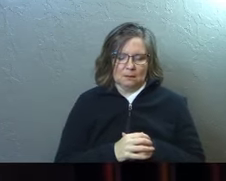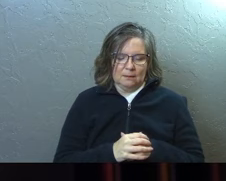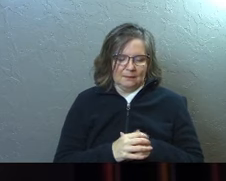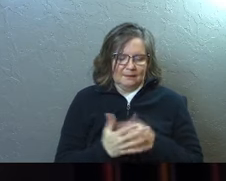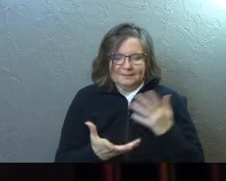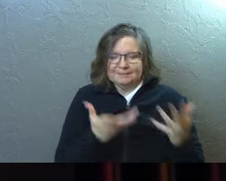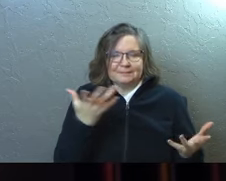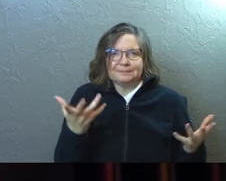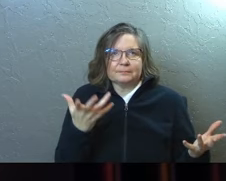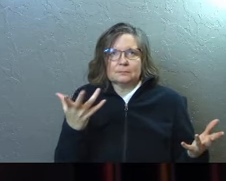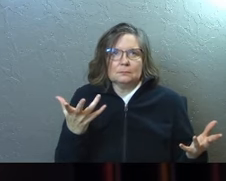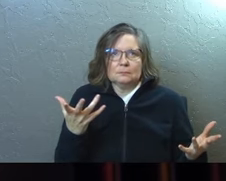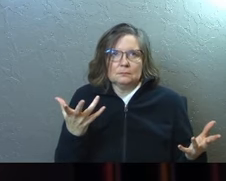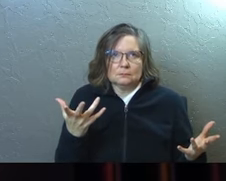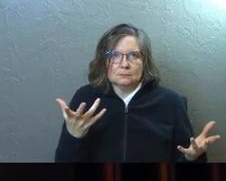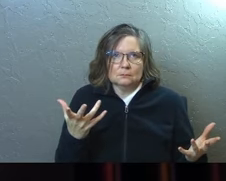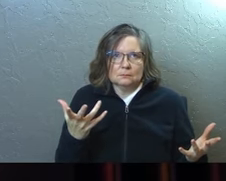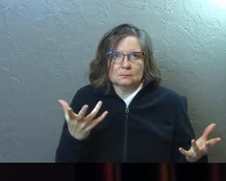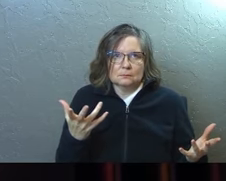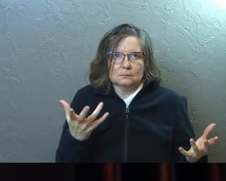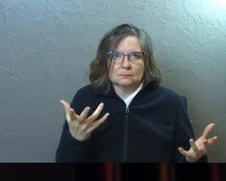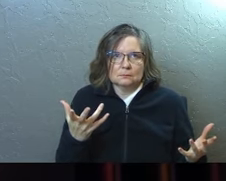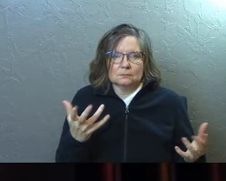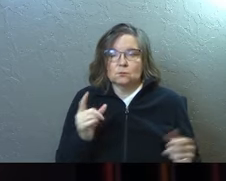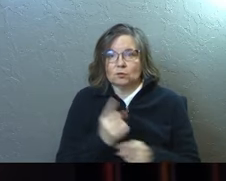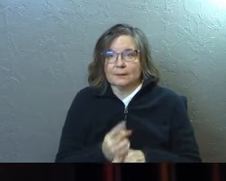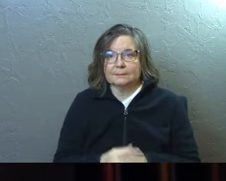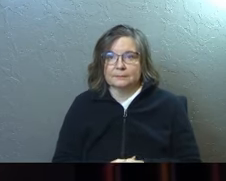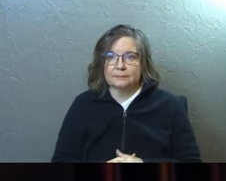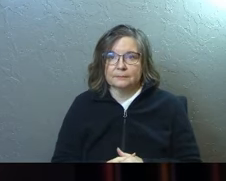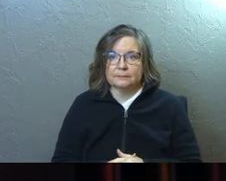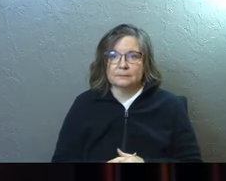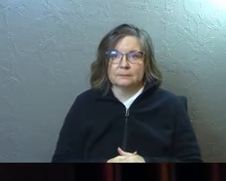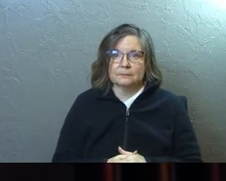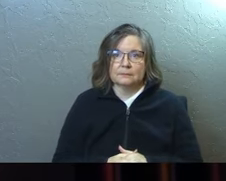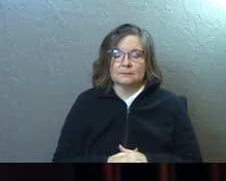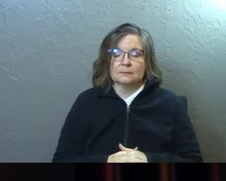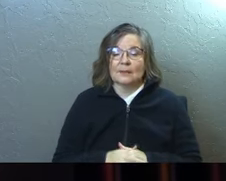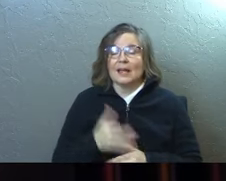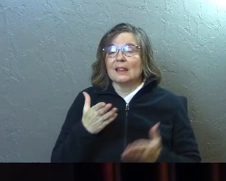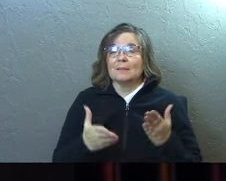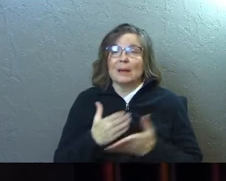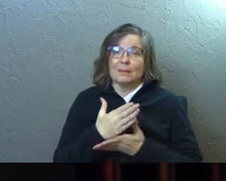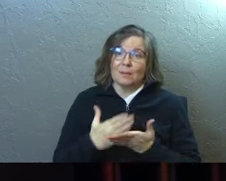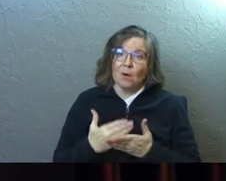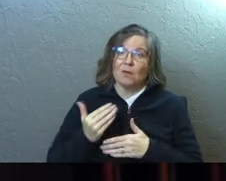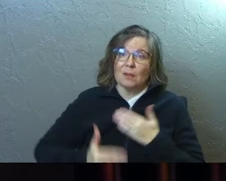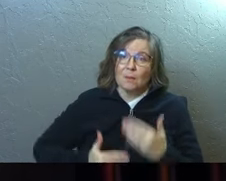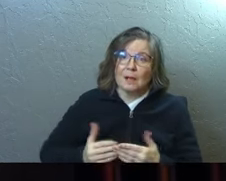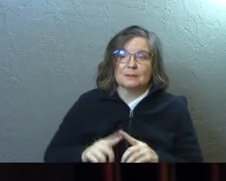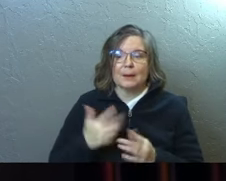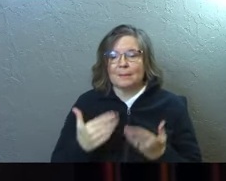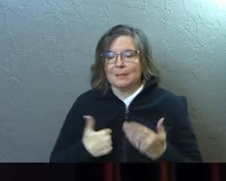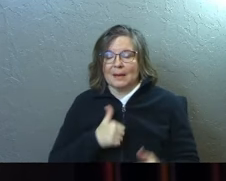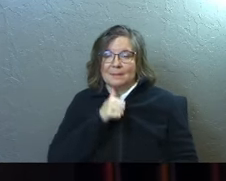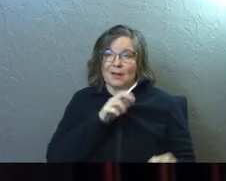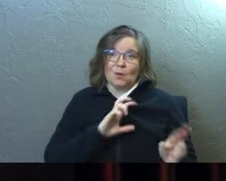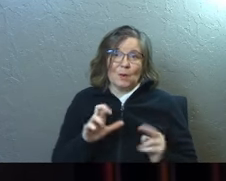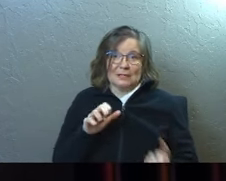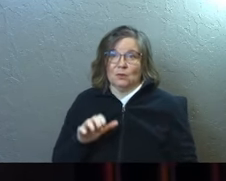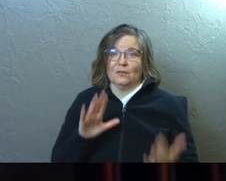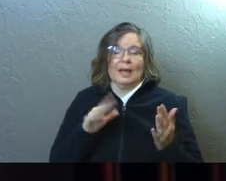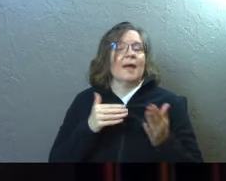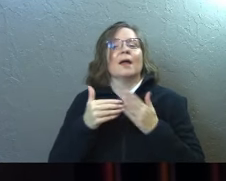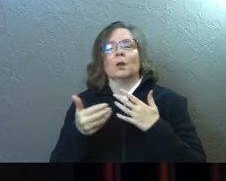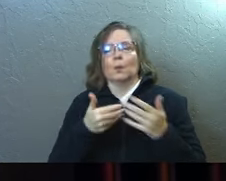it just, right? And this may be part of the process, but maybe I'm not ready to